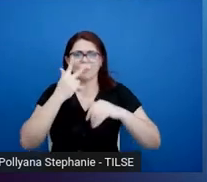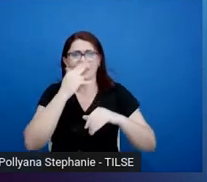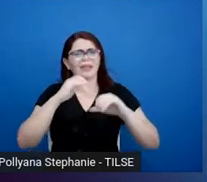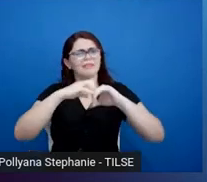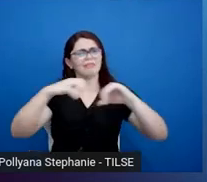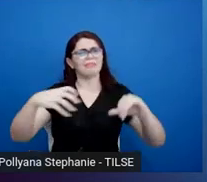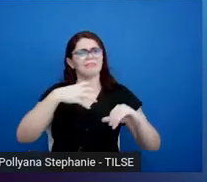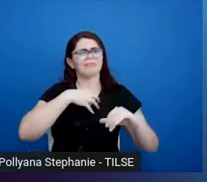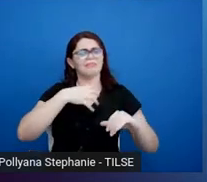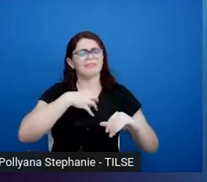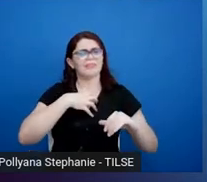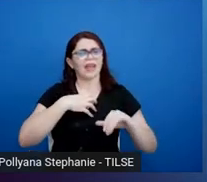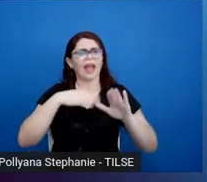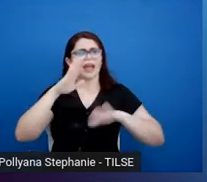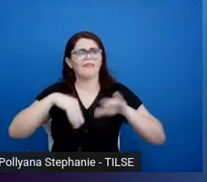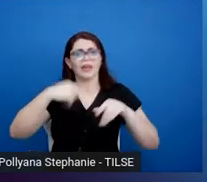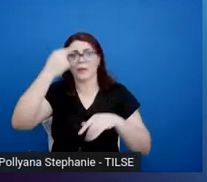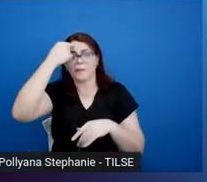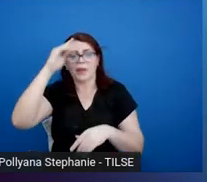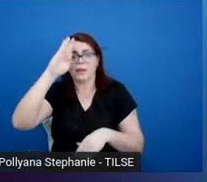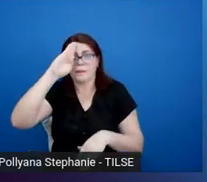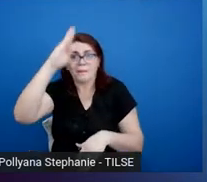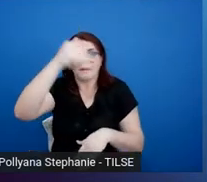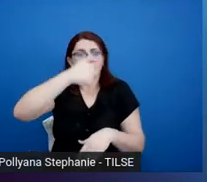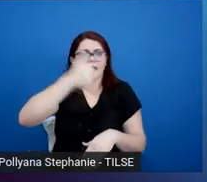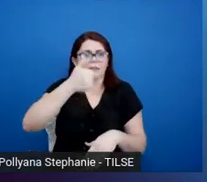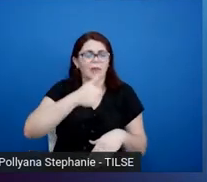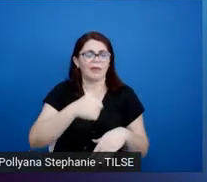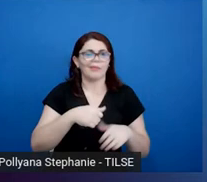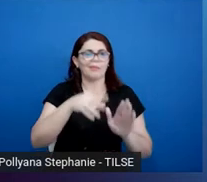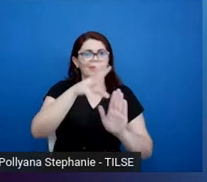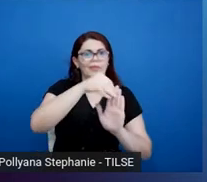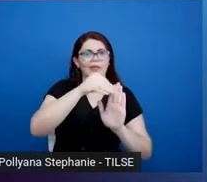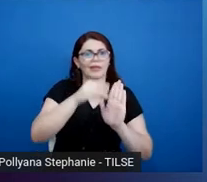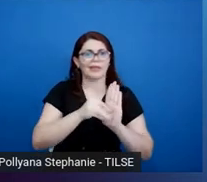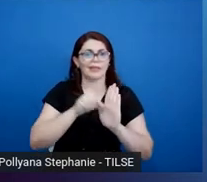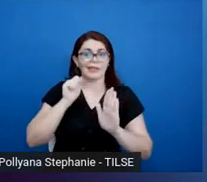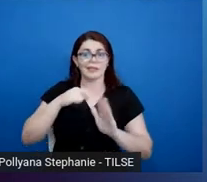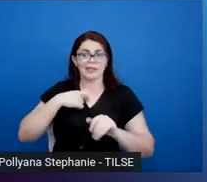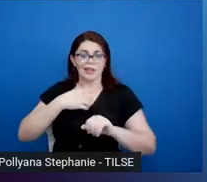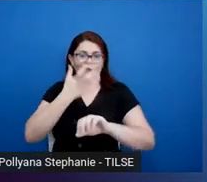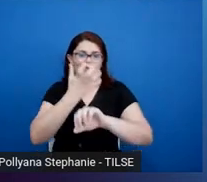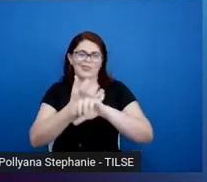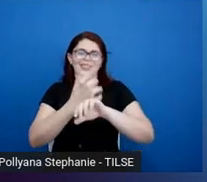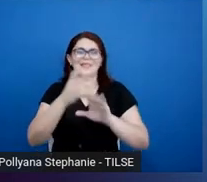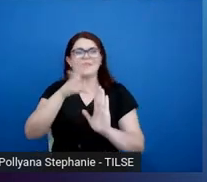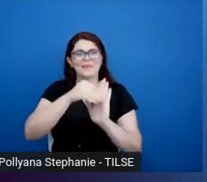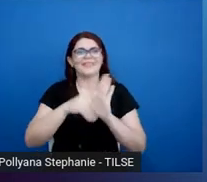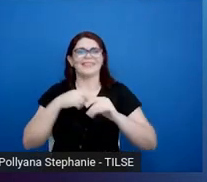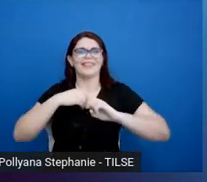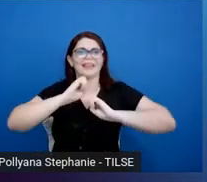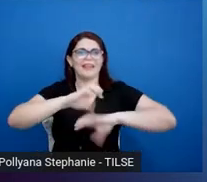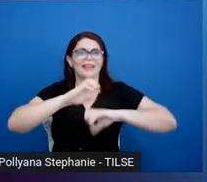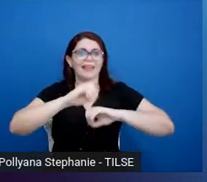a prioritizing of language or content over language, which, if you're a content instructor, you know, you know that your students need to master certain